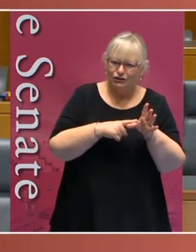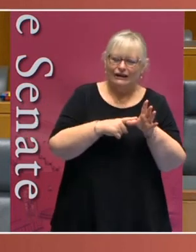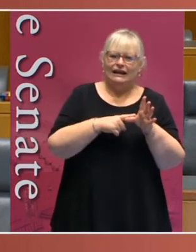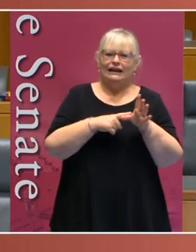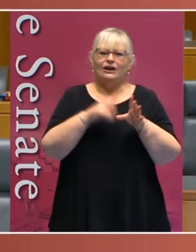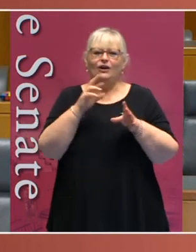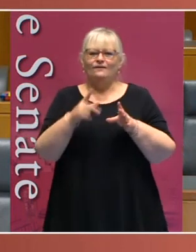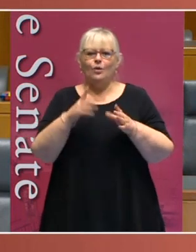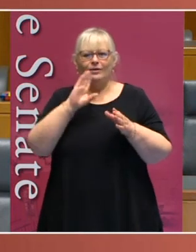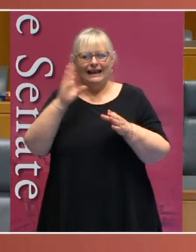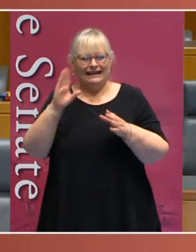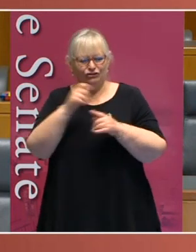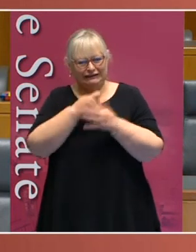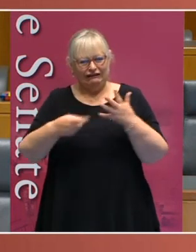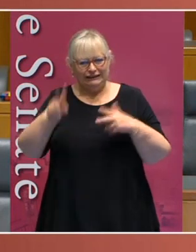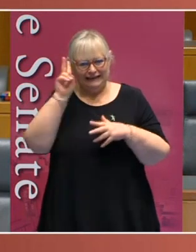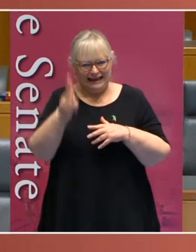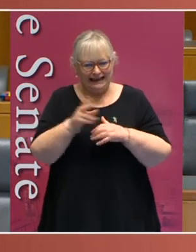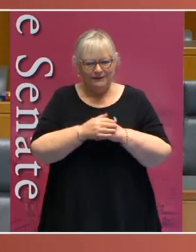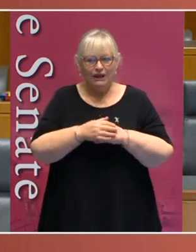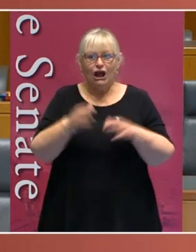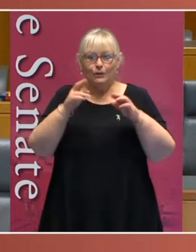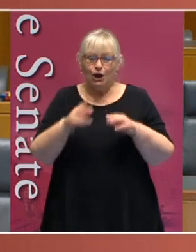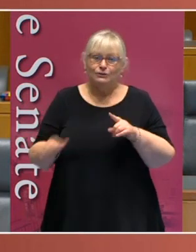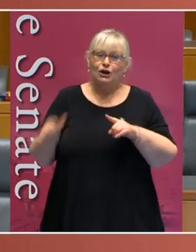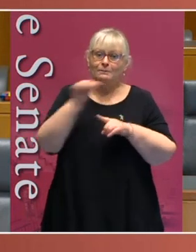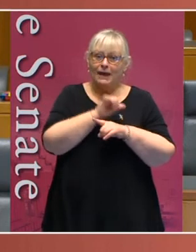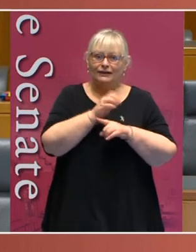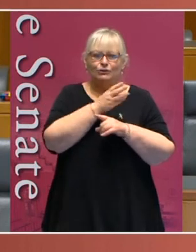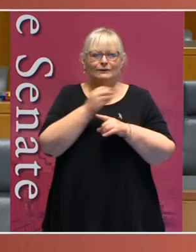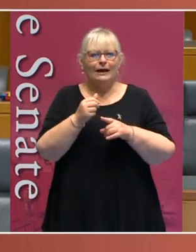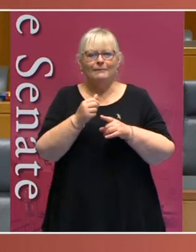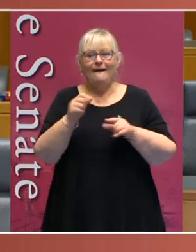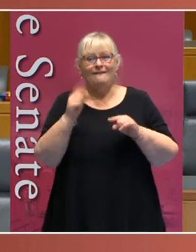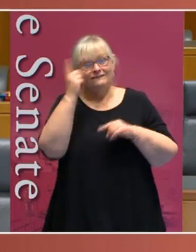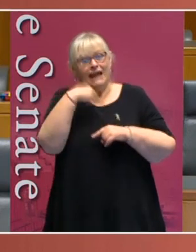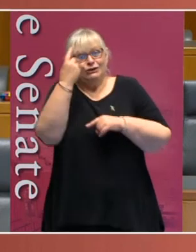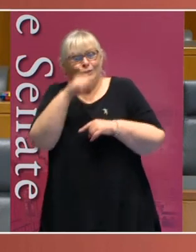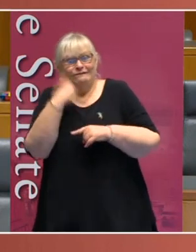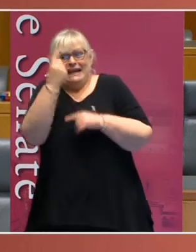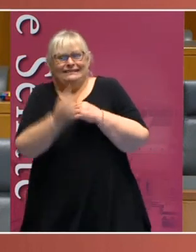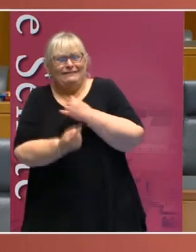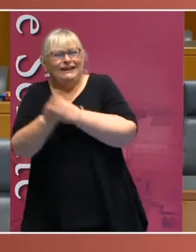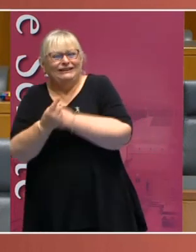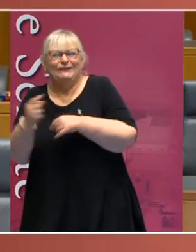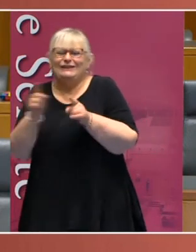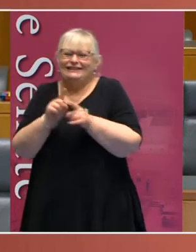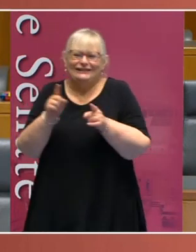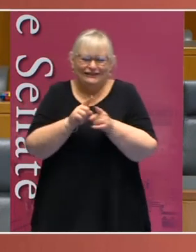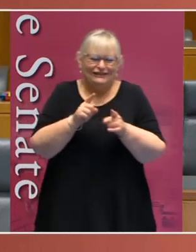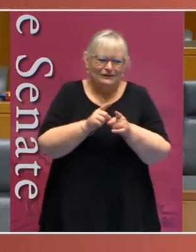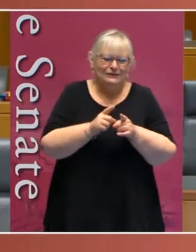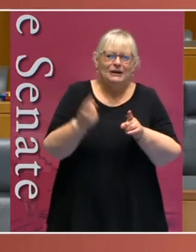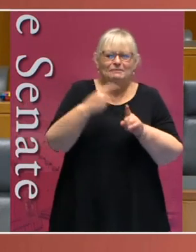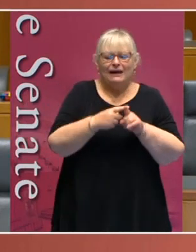our lecture series and we also hope to be able to return to some in-person events next year as well, as well as